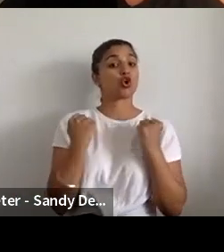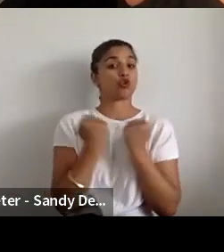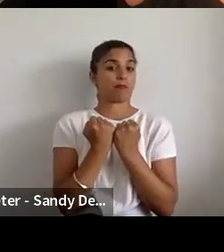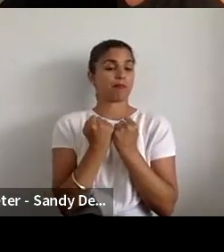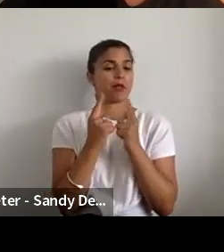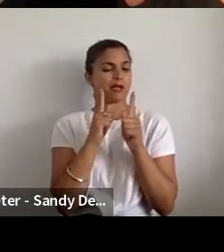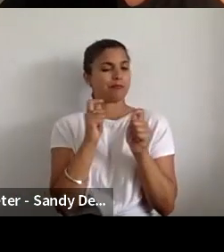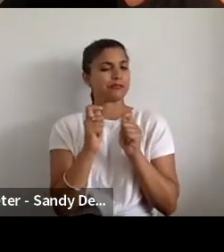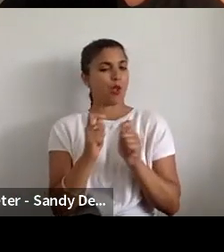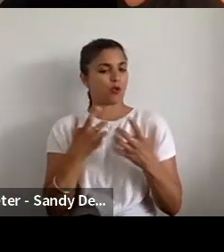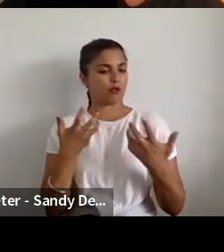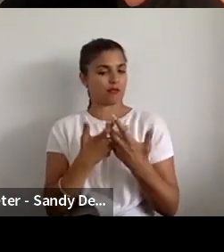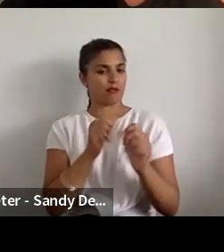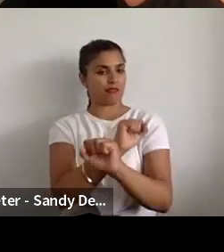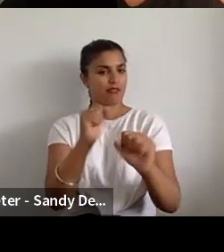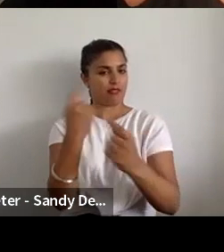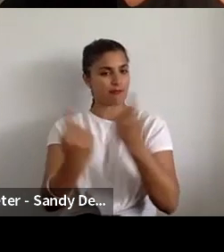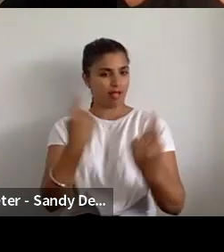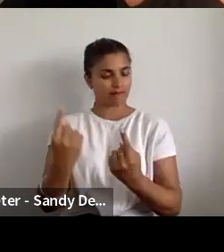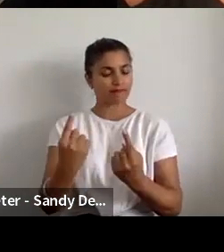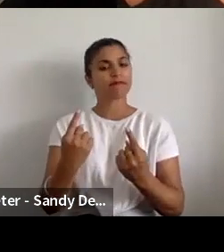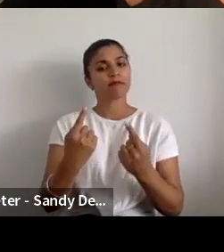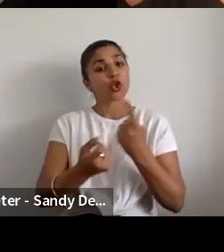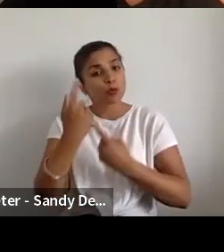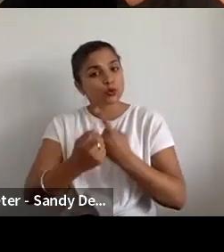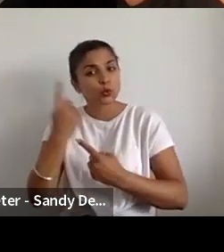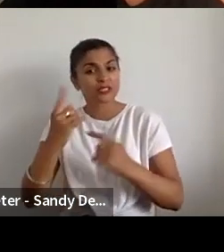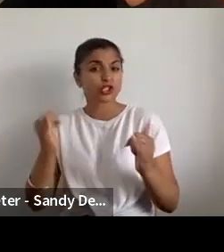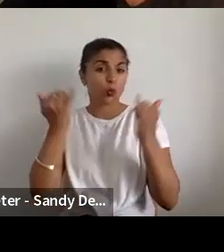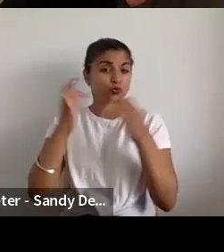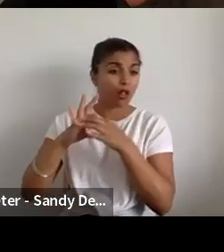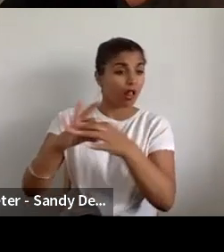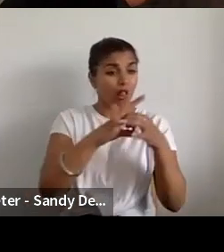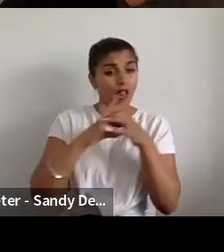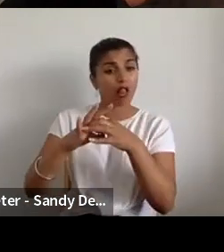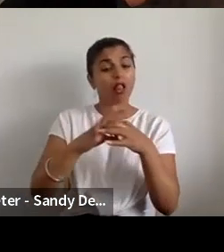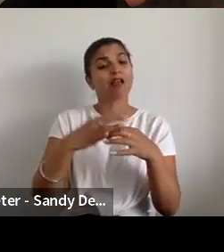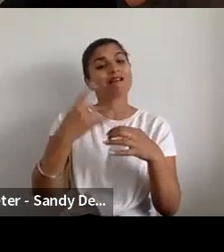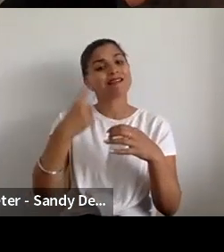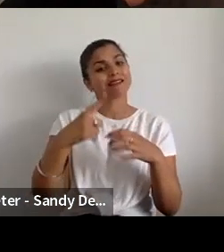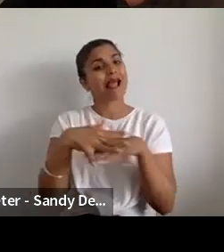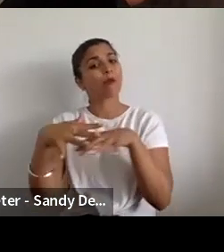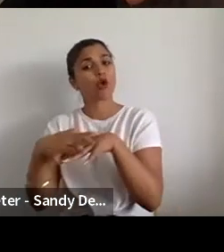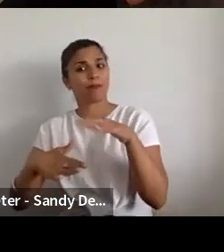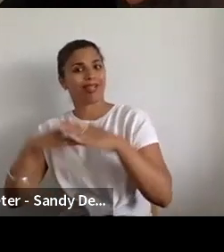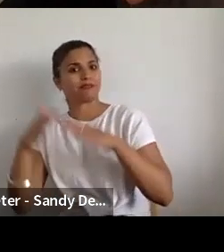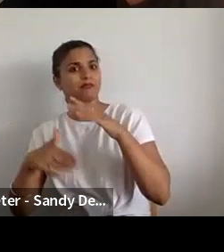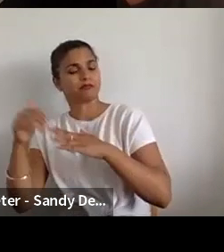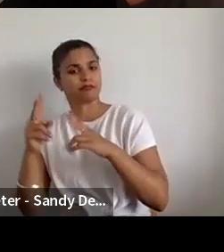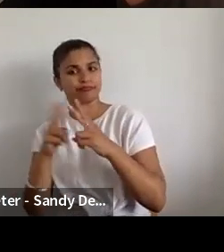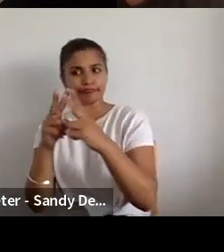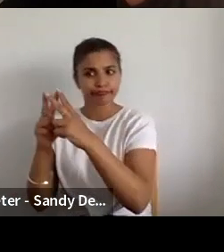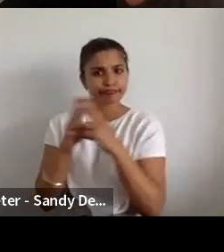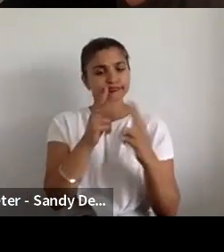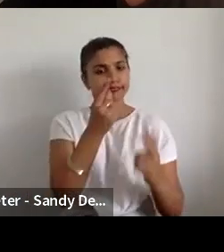and also kind of with opportunities for networking and socialising amongst themselves as a cohort but with the rest of the Horizon artists as